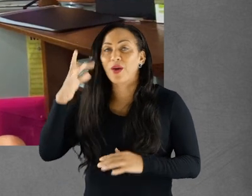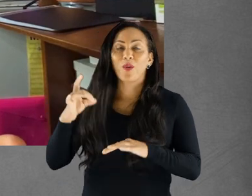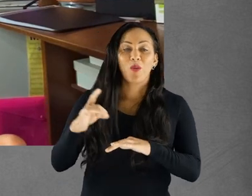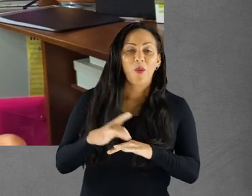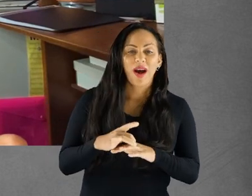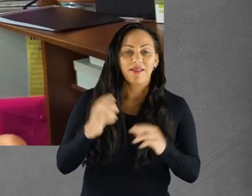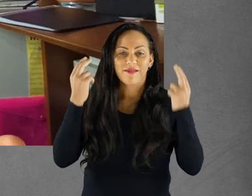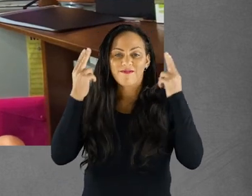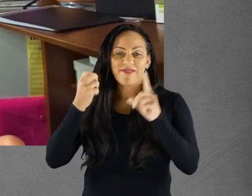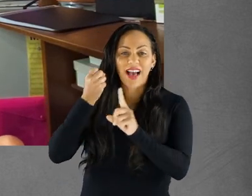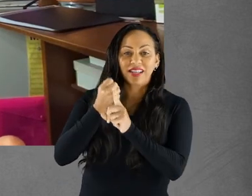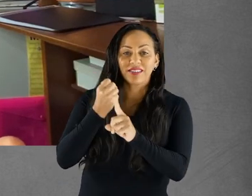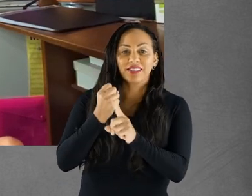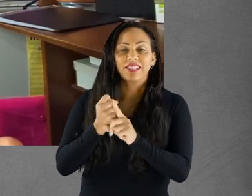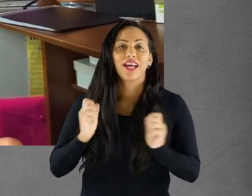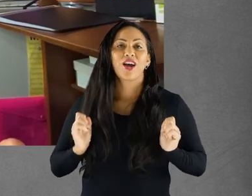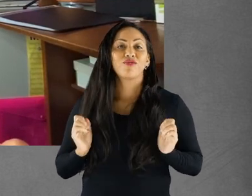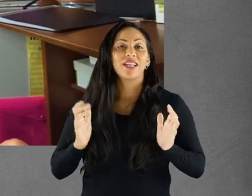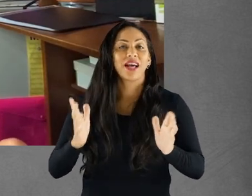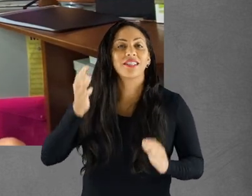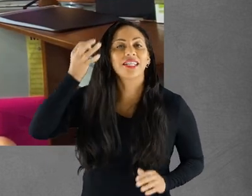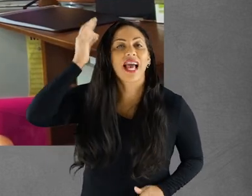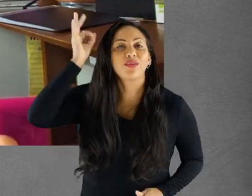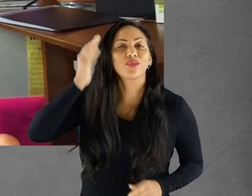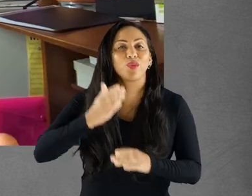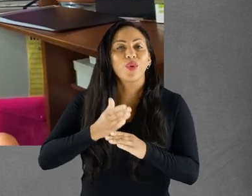and retired council worker.